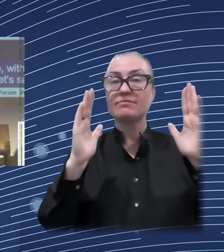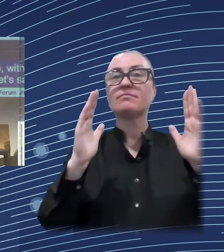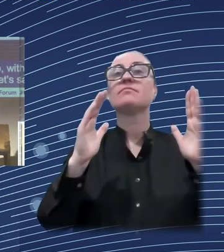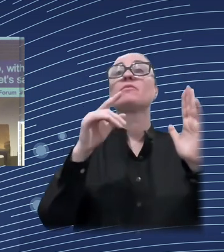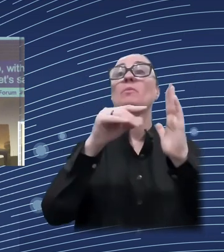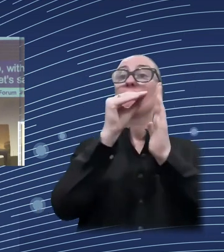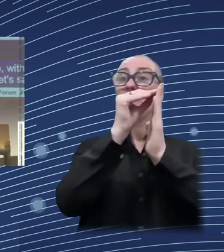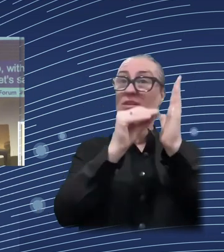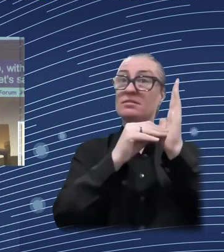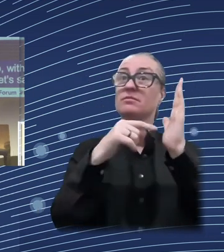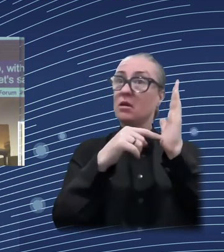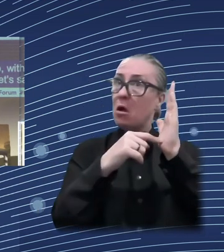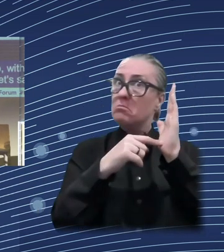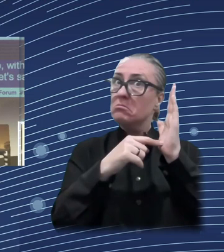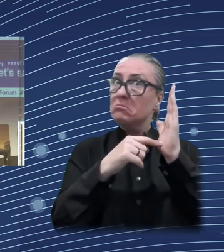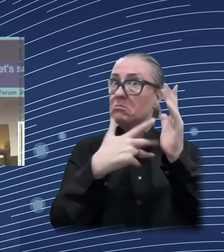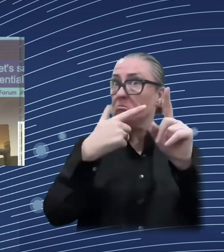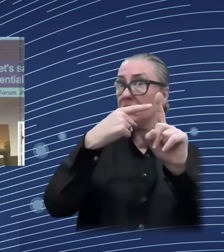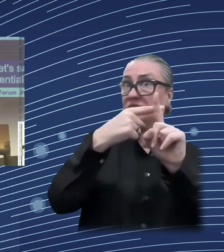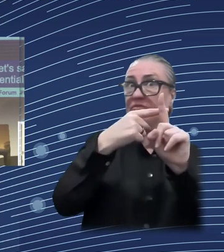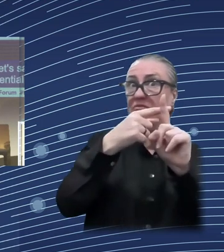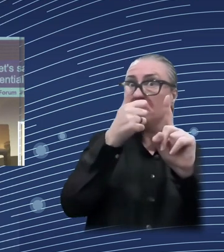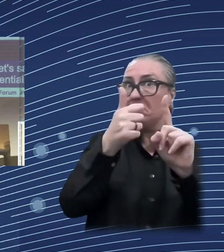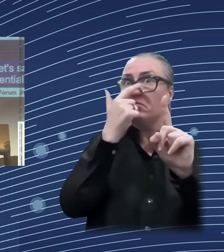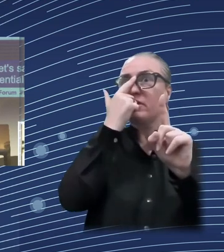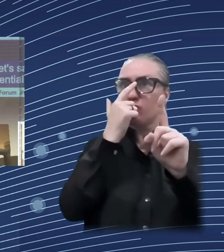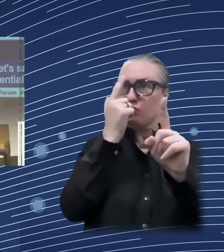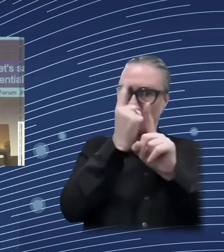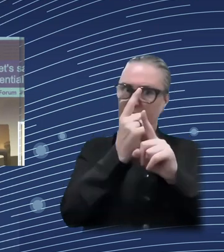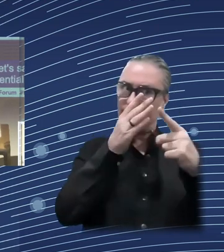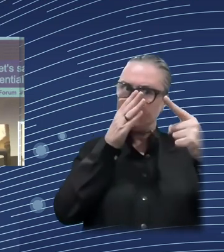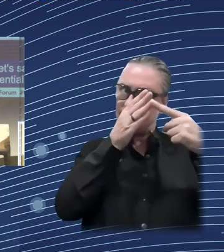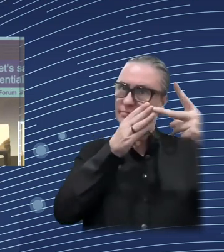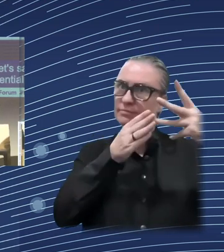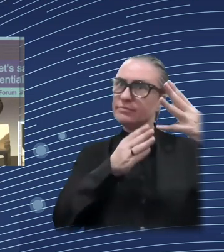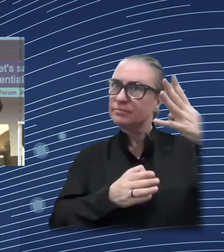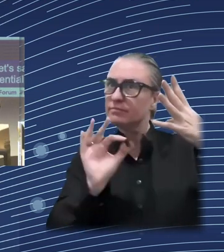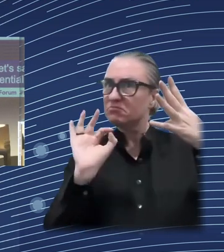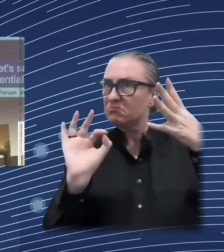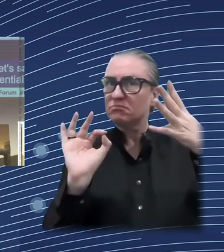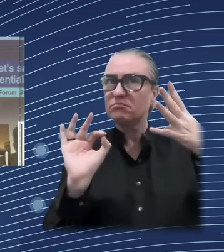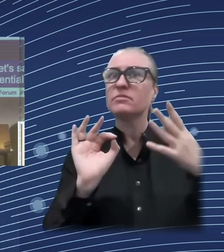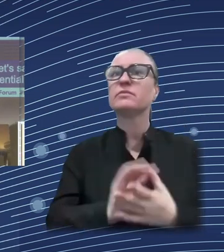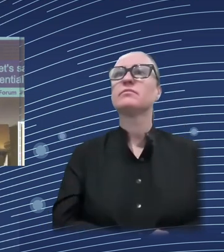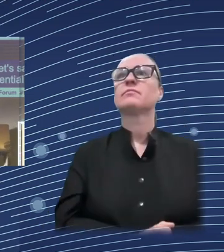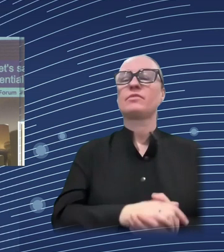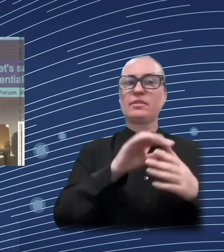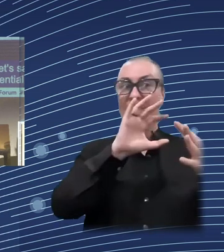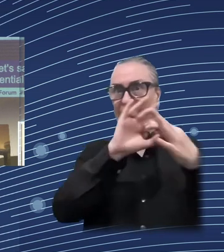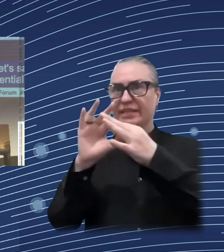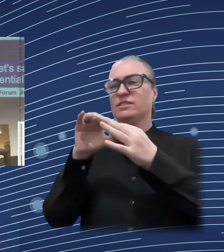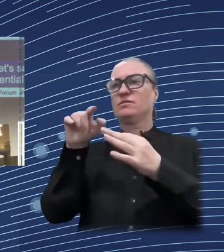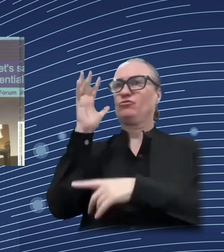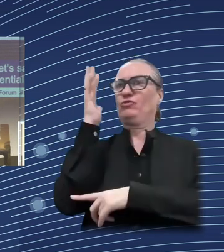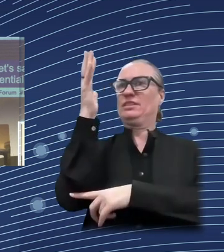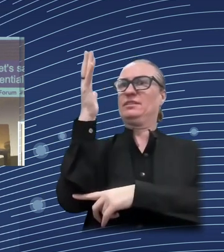to make them potentially less regressive. So introducing, for instance, some progressivity dimension in policies such as those